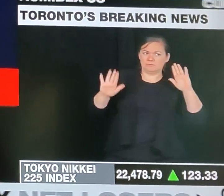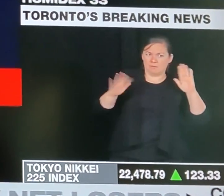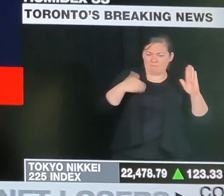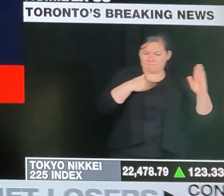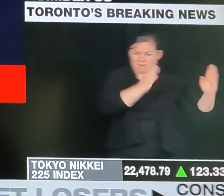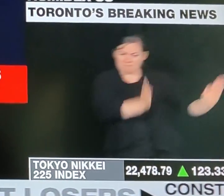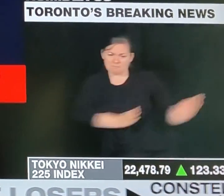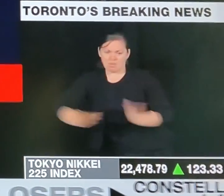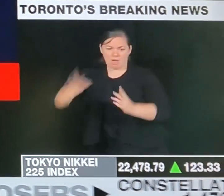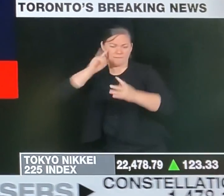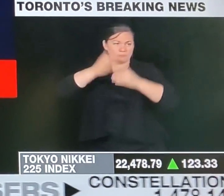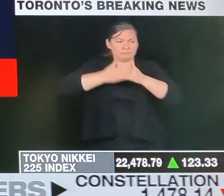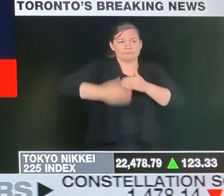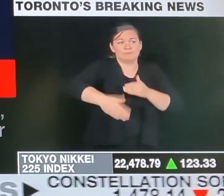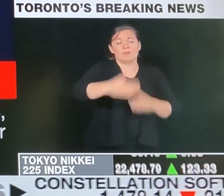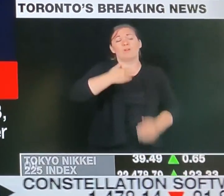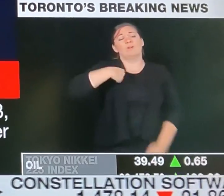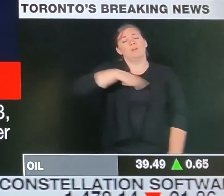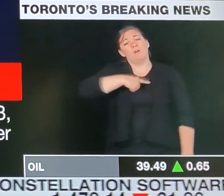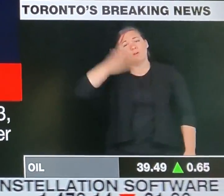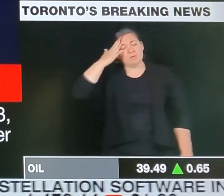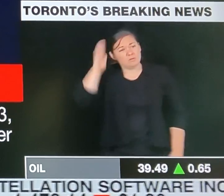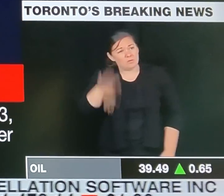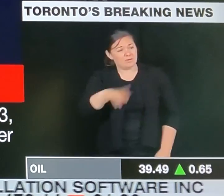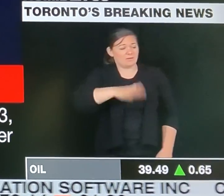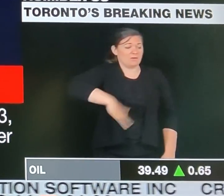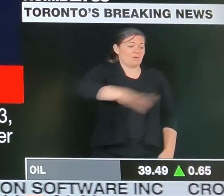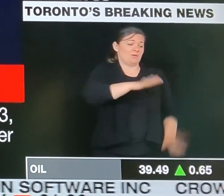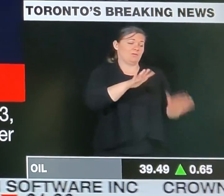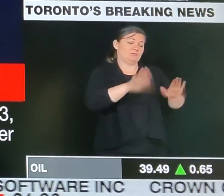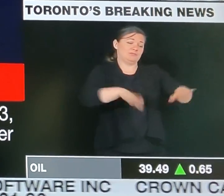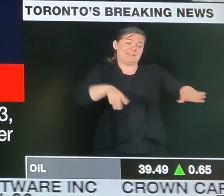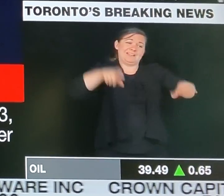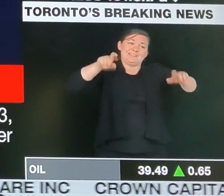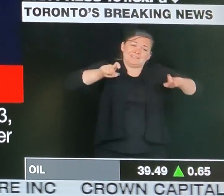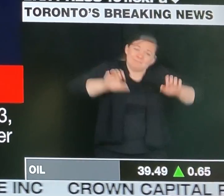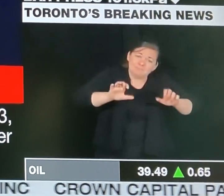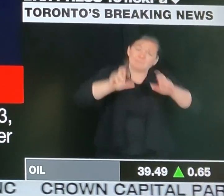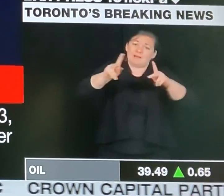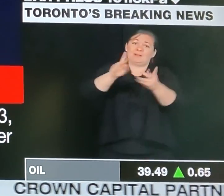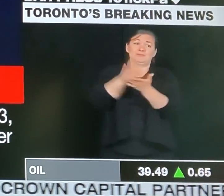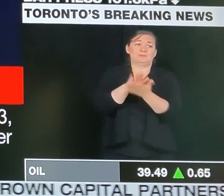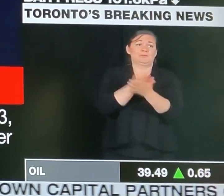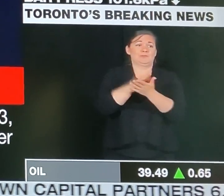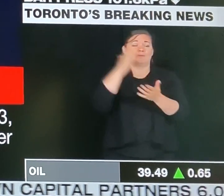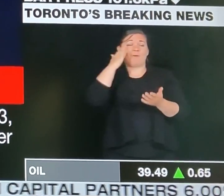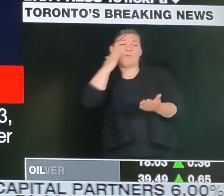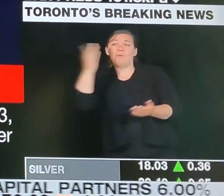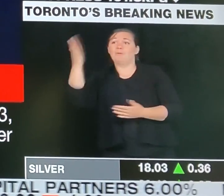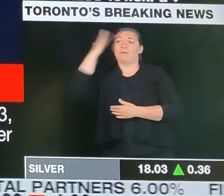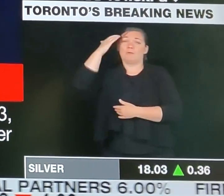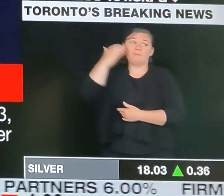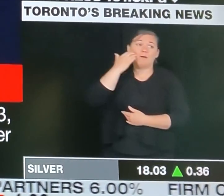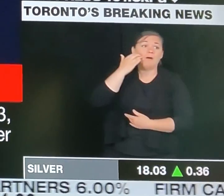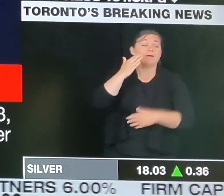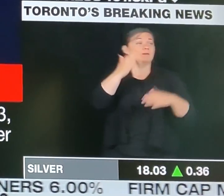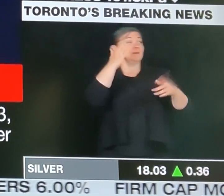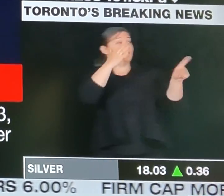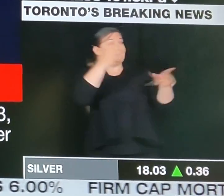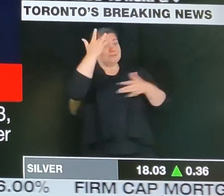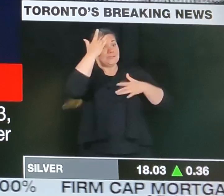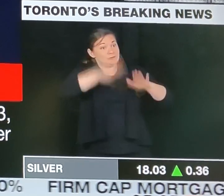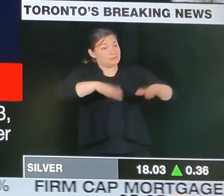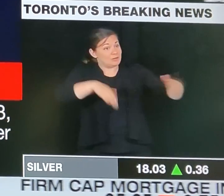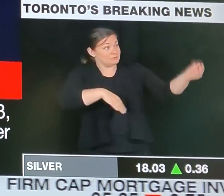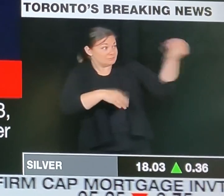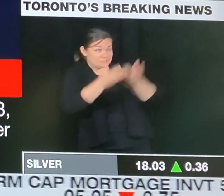and youngest learners. Many students haven't seen their classmates since March. We know our schools do much more than just educate our